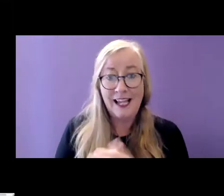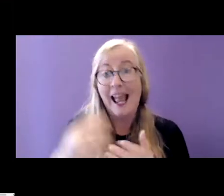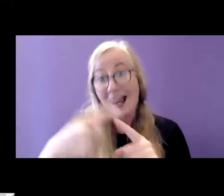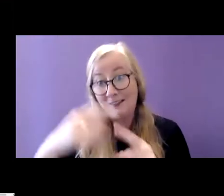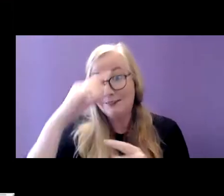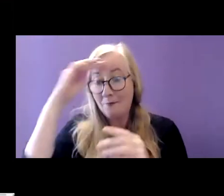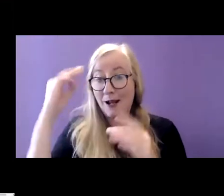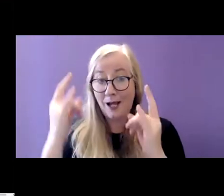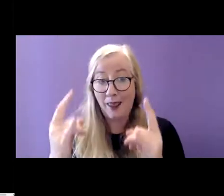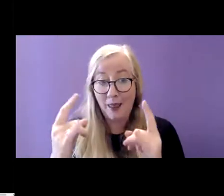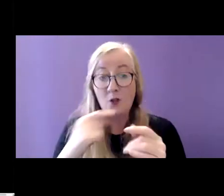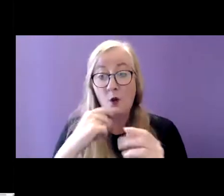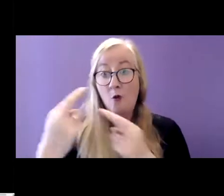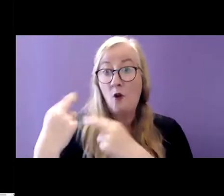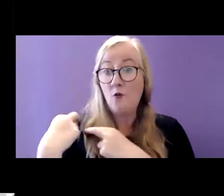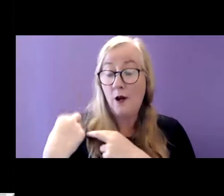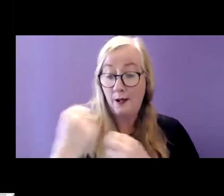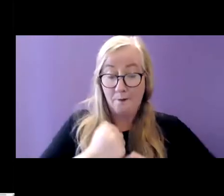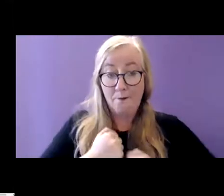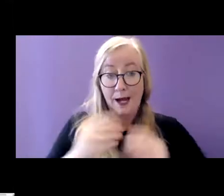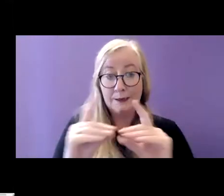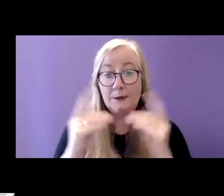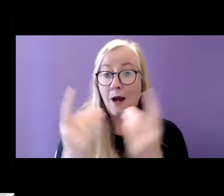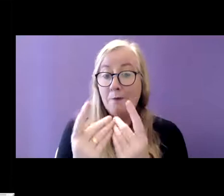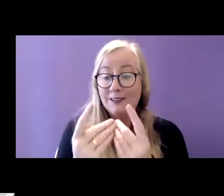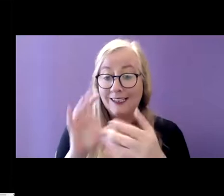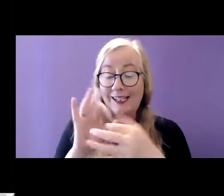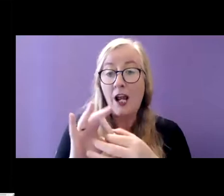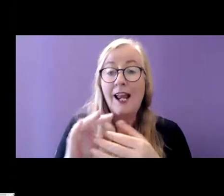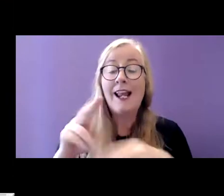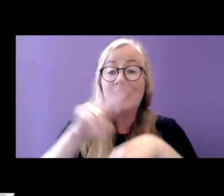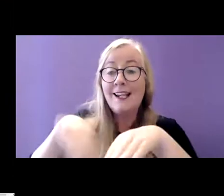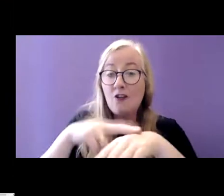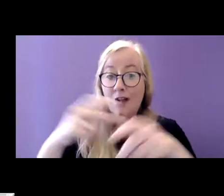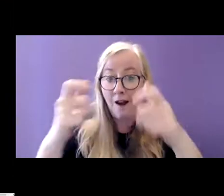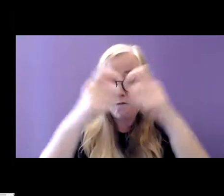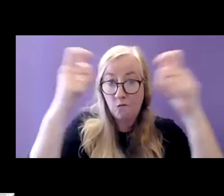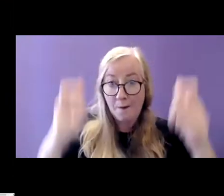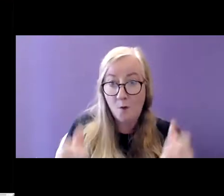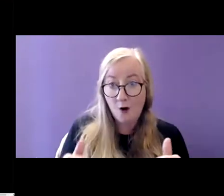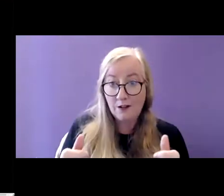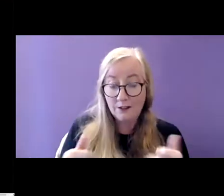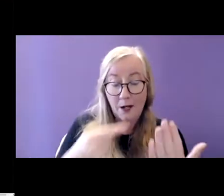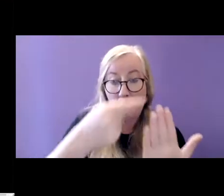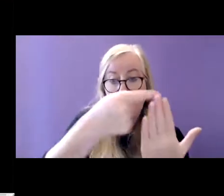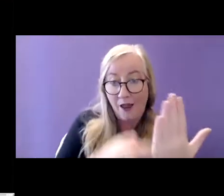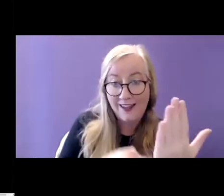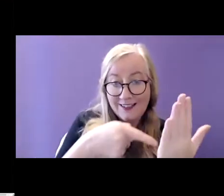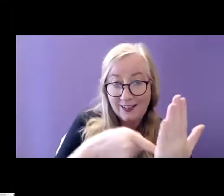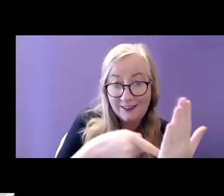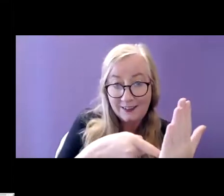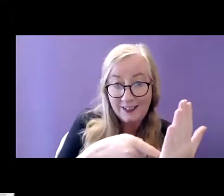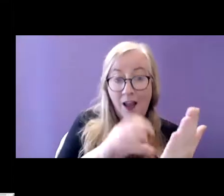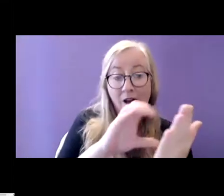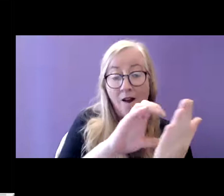The role of my department involves a provision of the national framework of policy, legislation and funding to